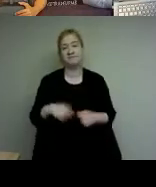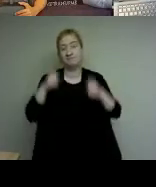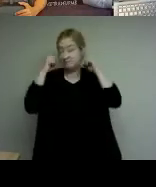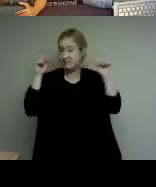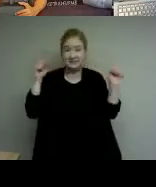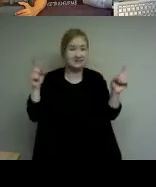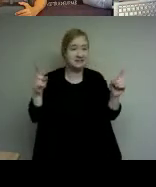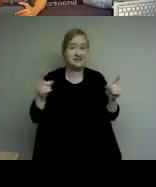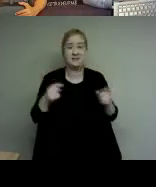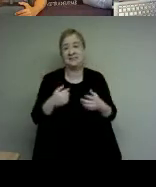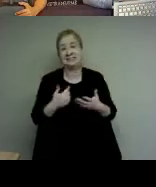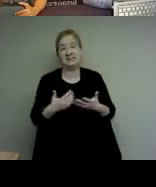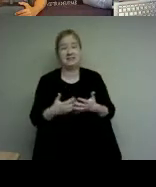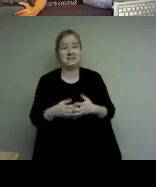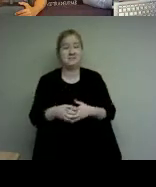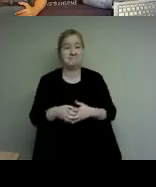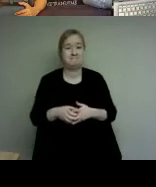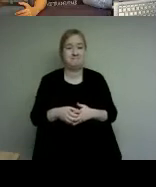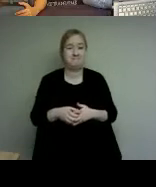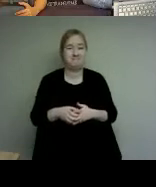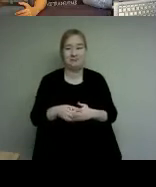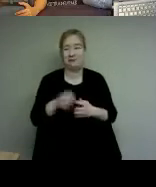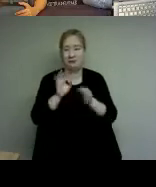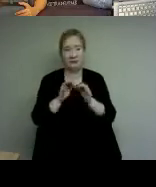absolutely fabulous you